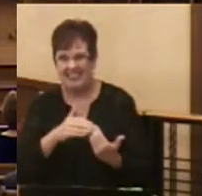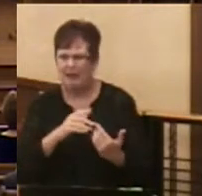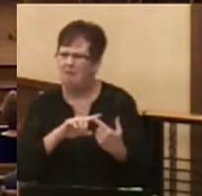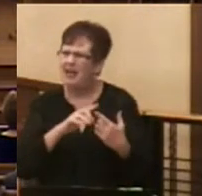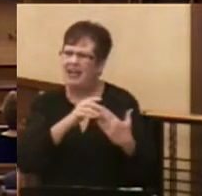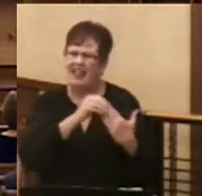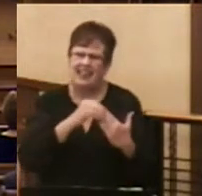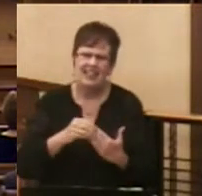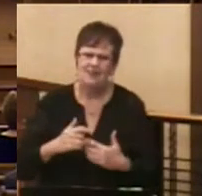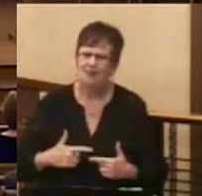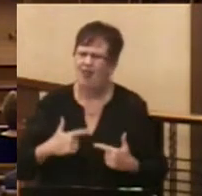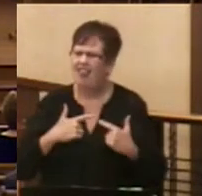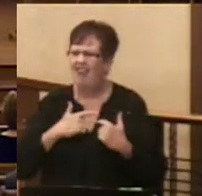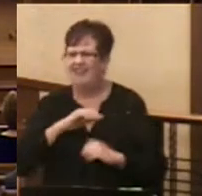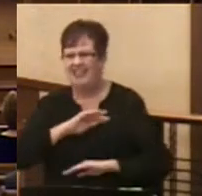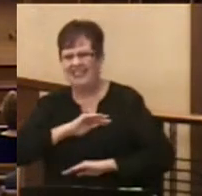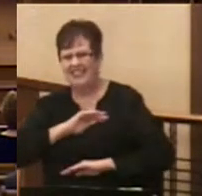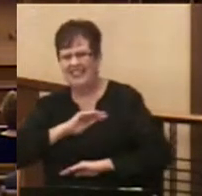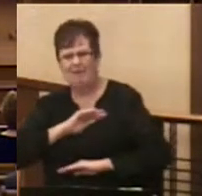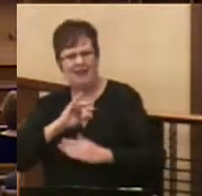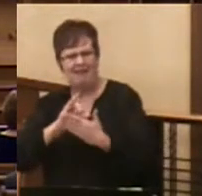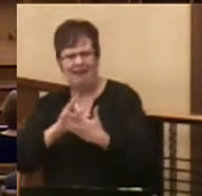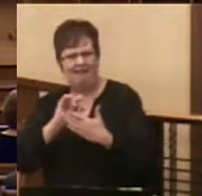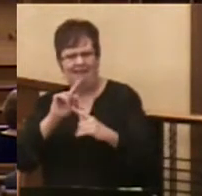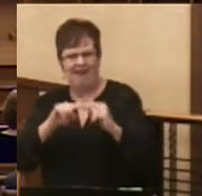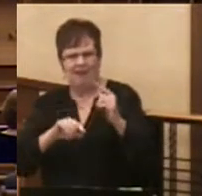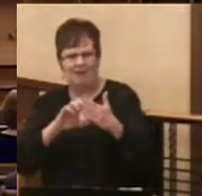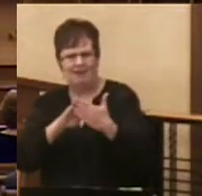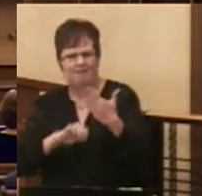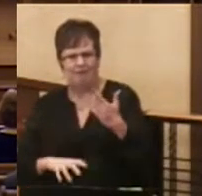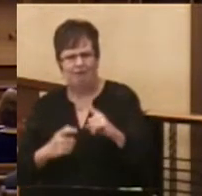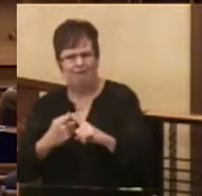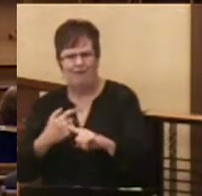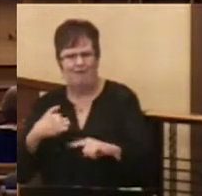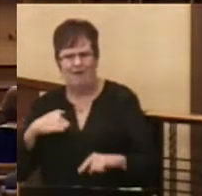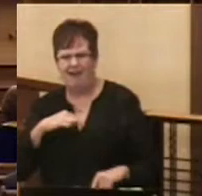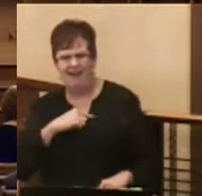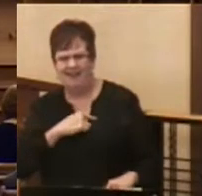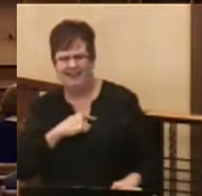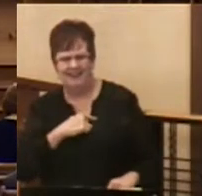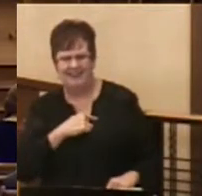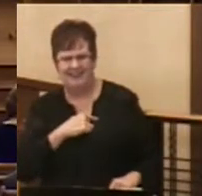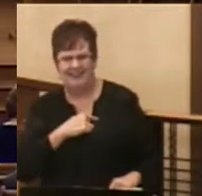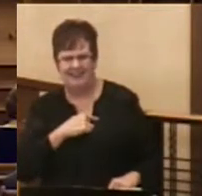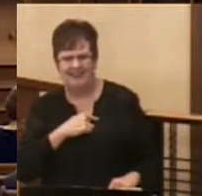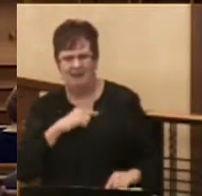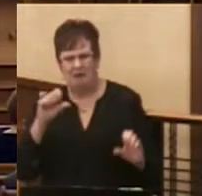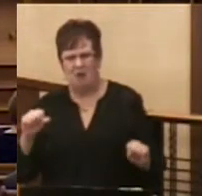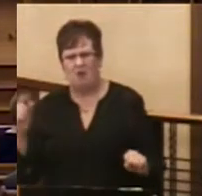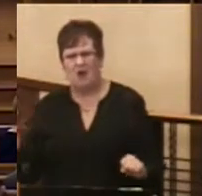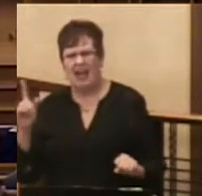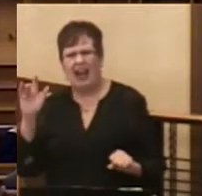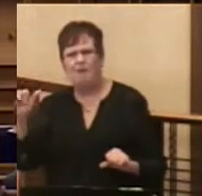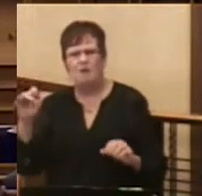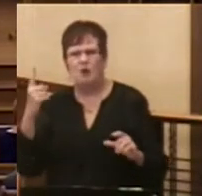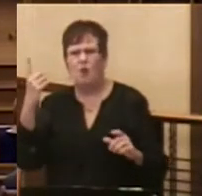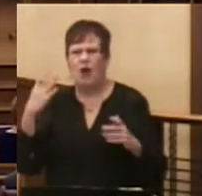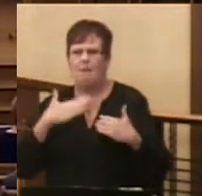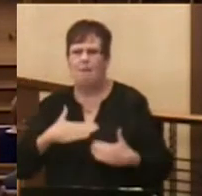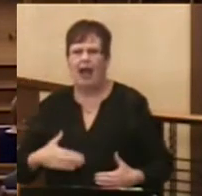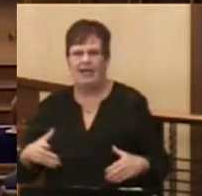life and contentment that cannot be taken from us. May we ever be one body in Christ,